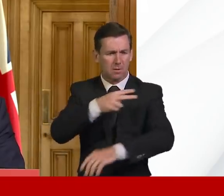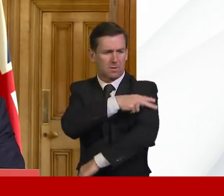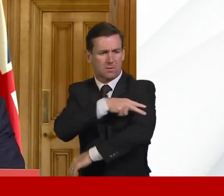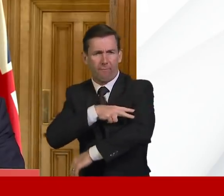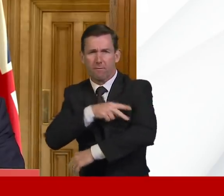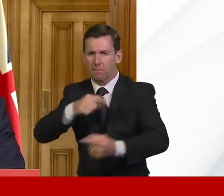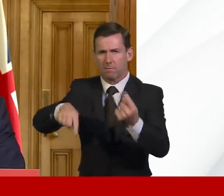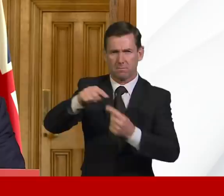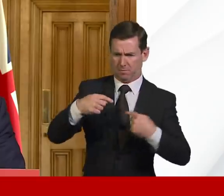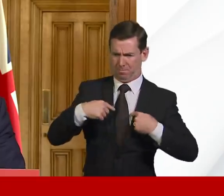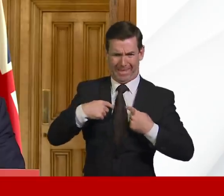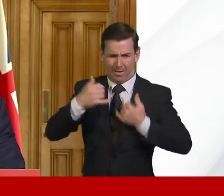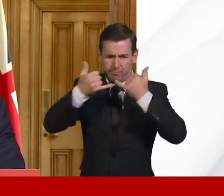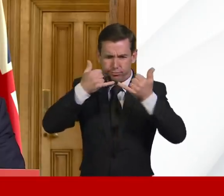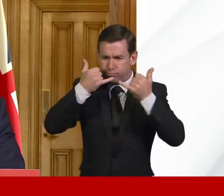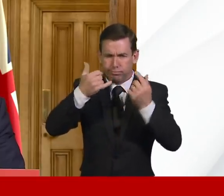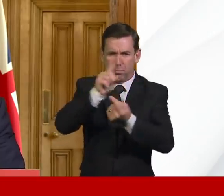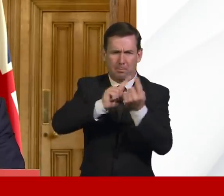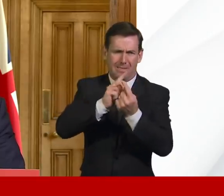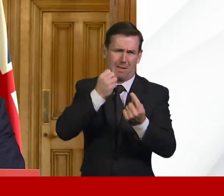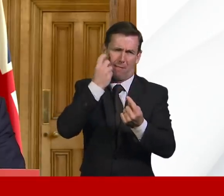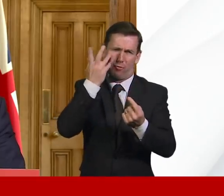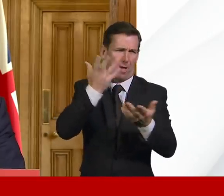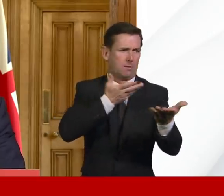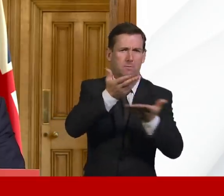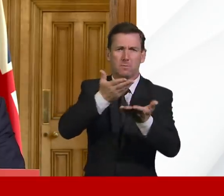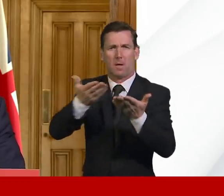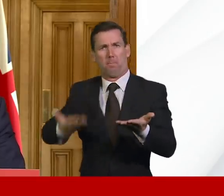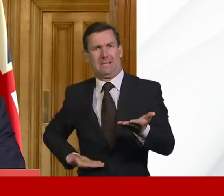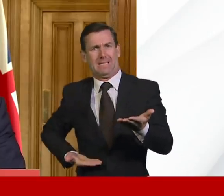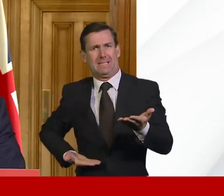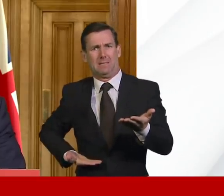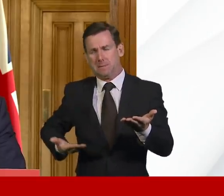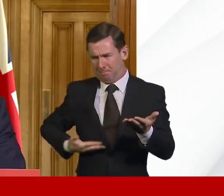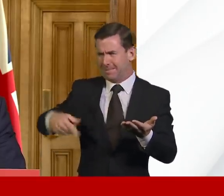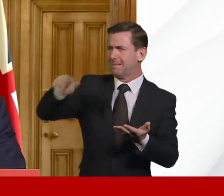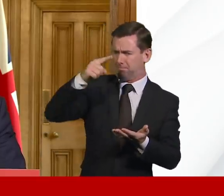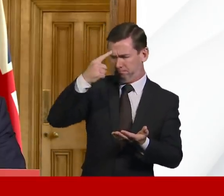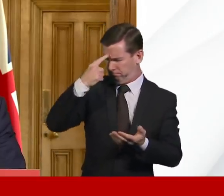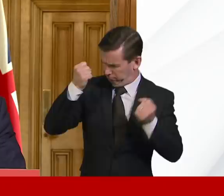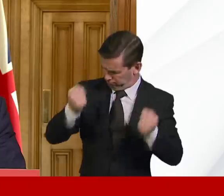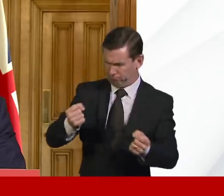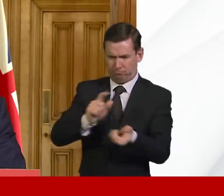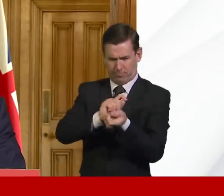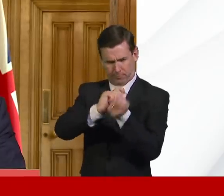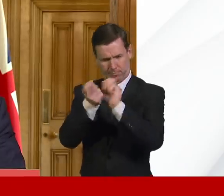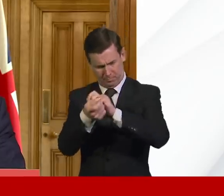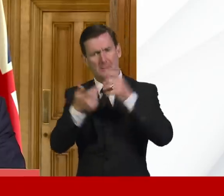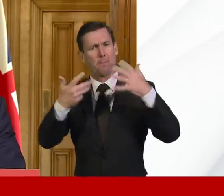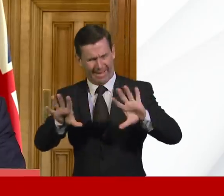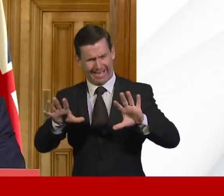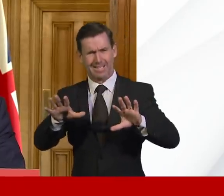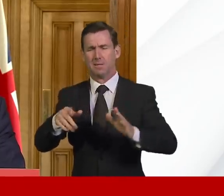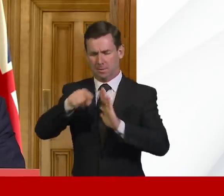business representative groups, and I understand from those conversations that they are indeed adapting and they're also making sure that where it's